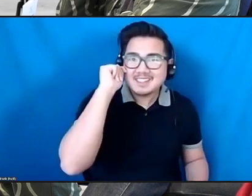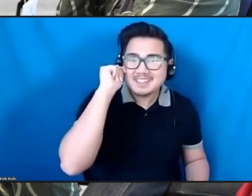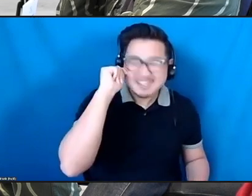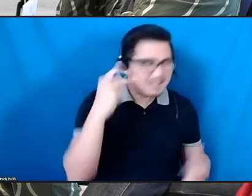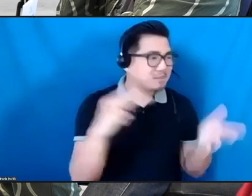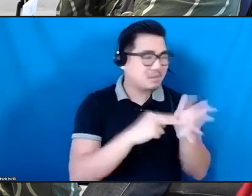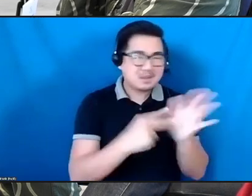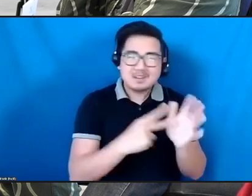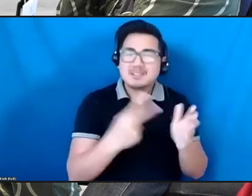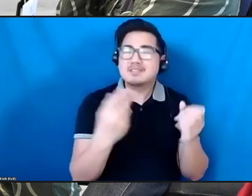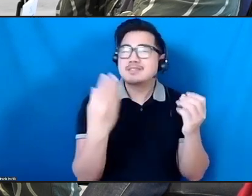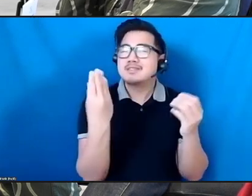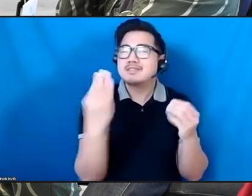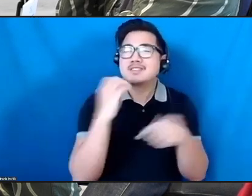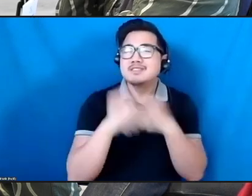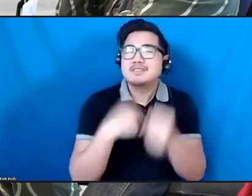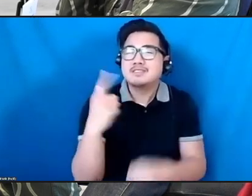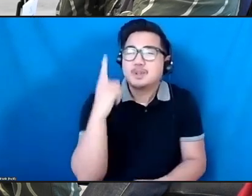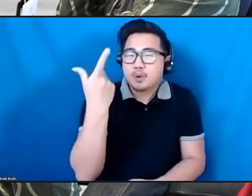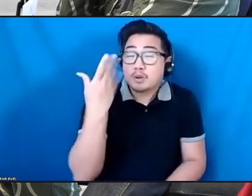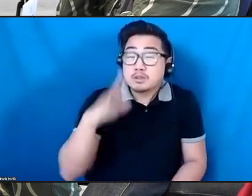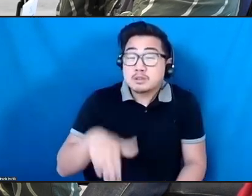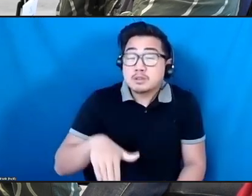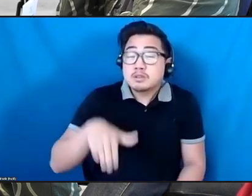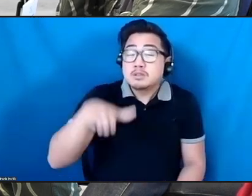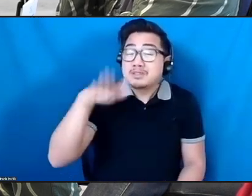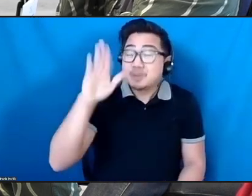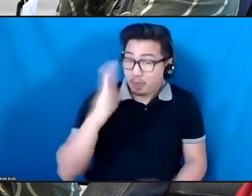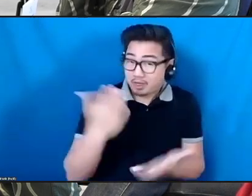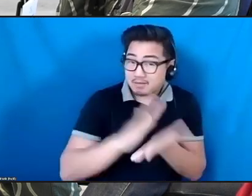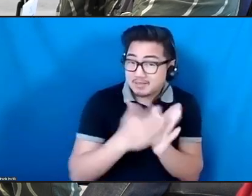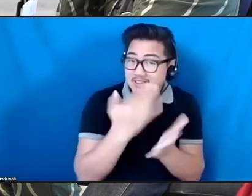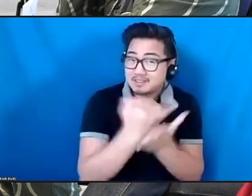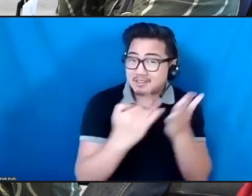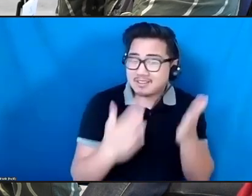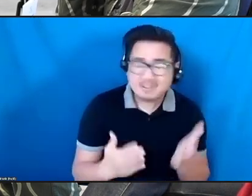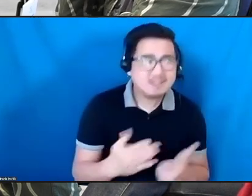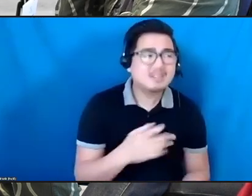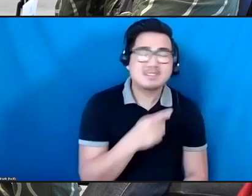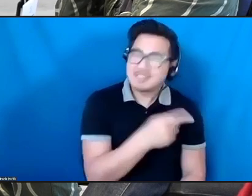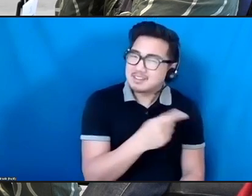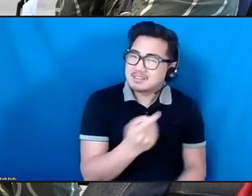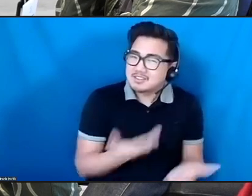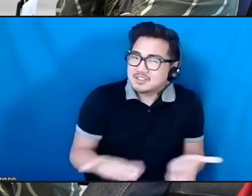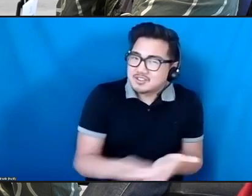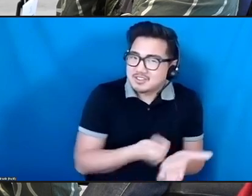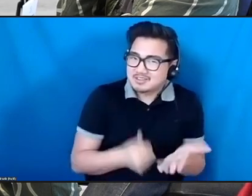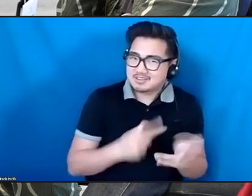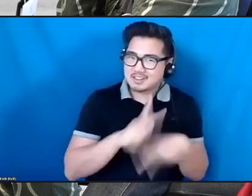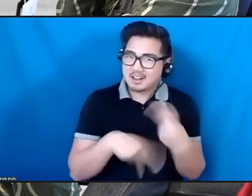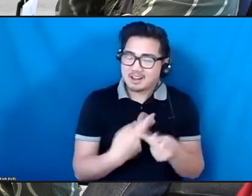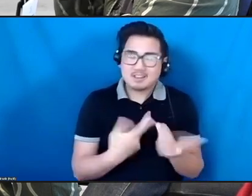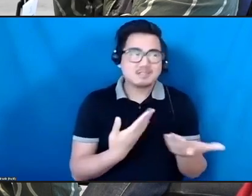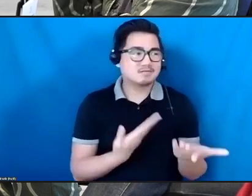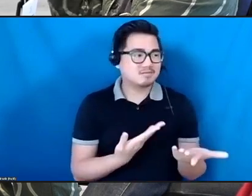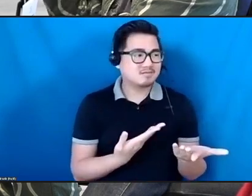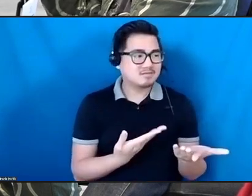room. And they need to have, they deserve to have these experiences as artists and as programmers and presenters.